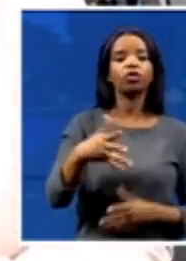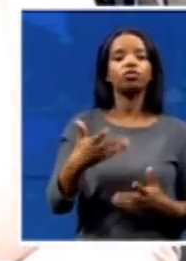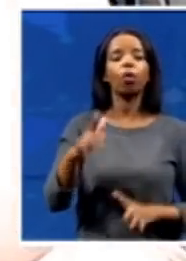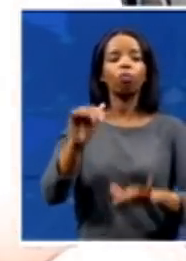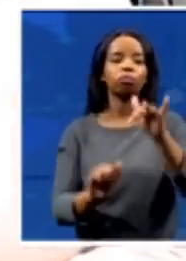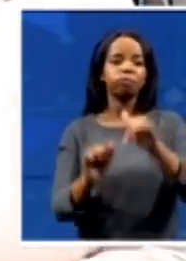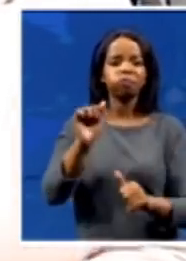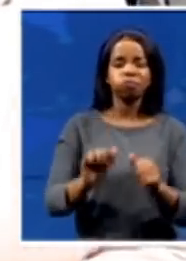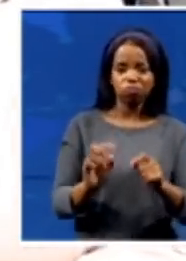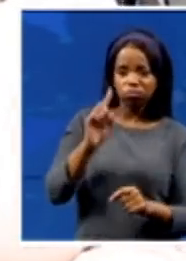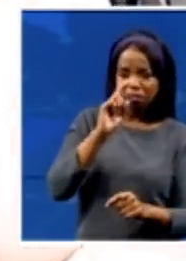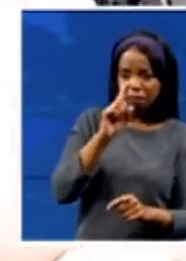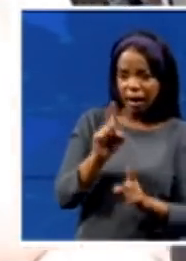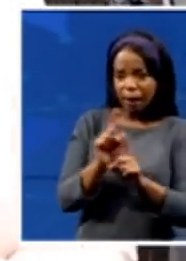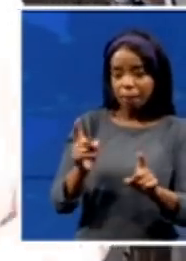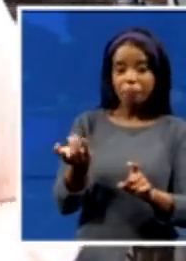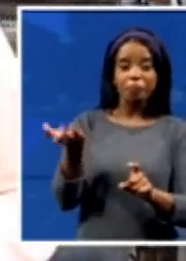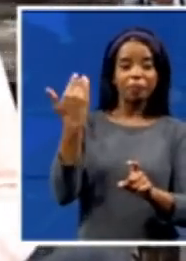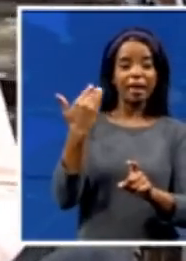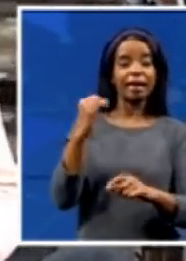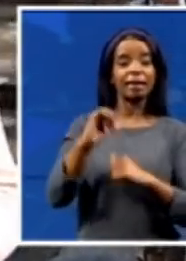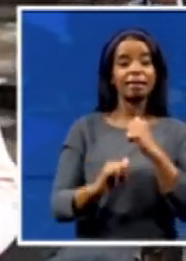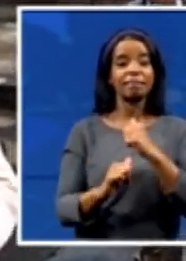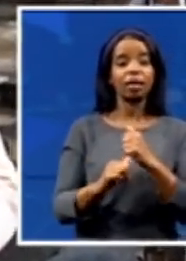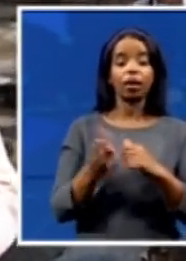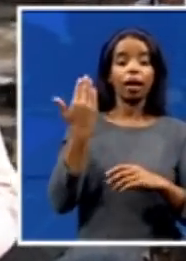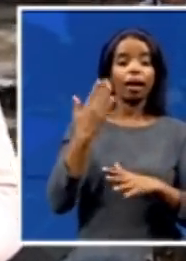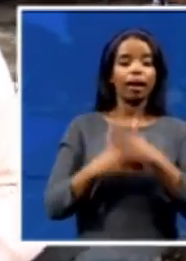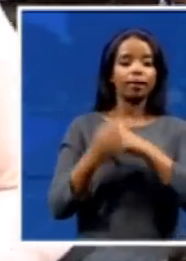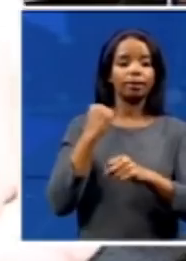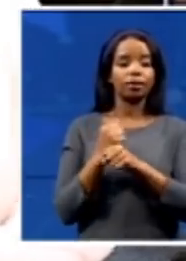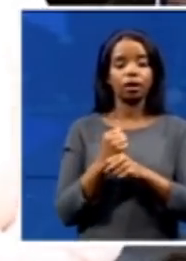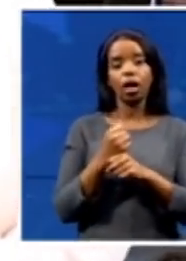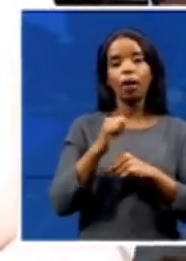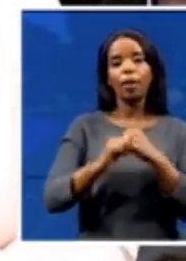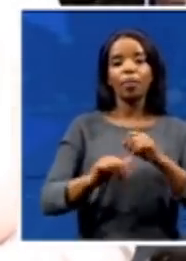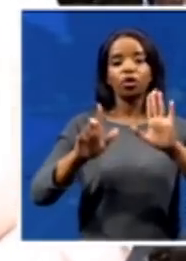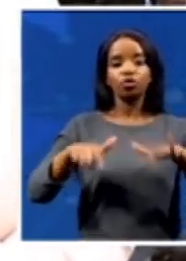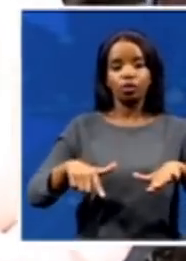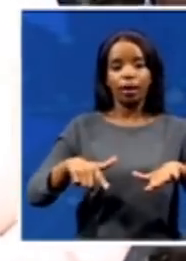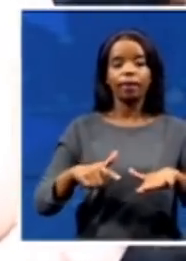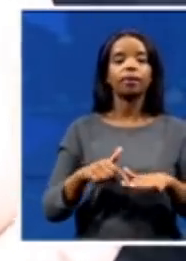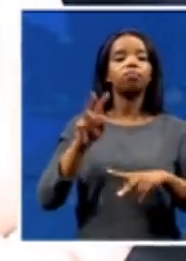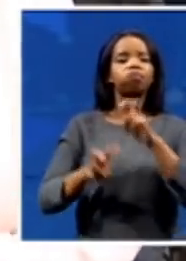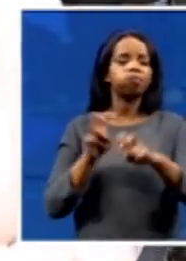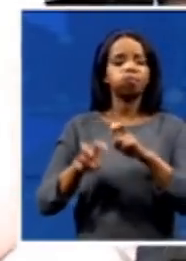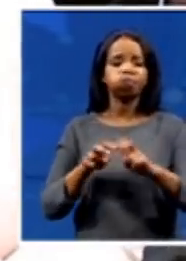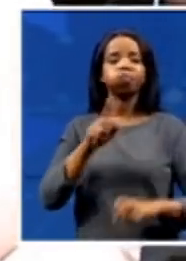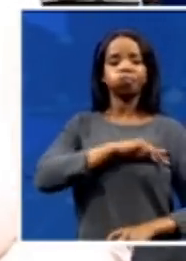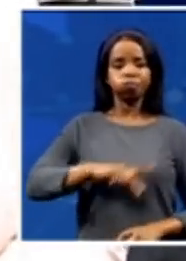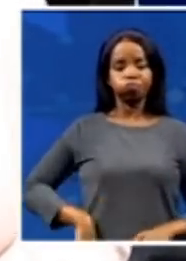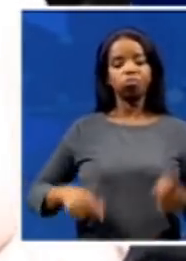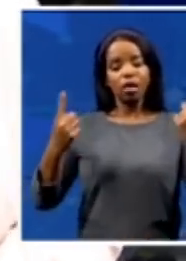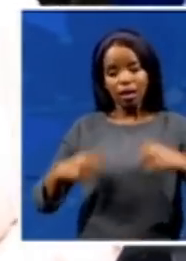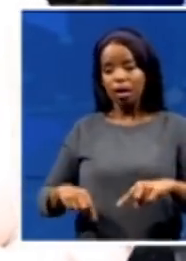or the extent of the damage during the July unrest. And again, within hours of this flooding, the president is now